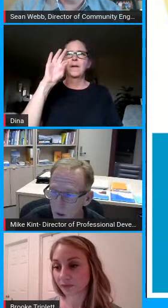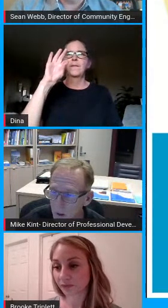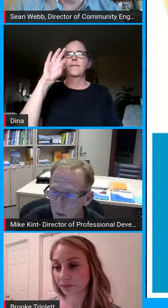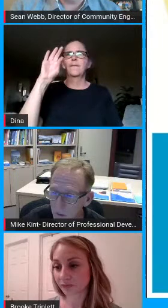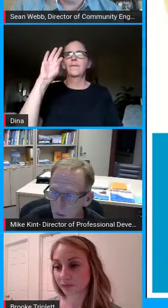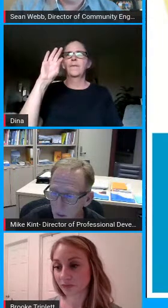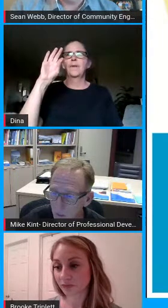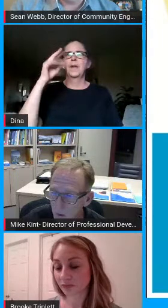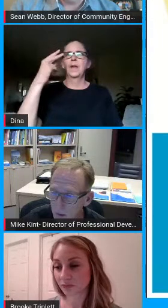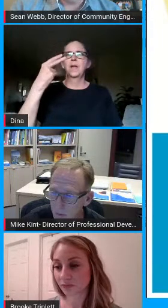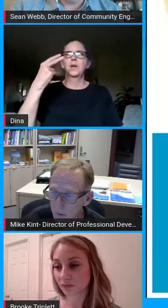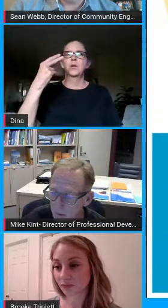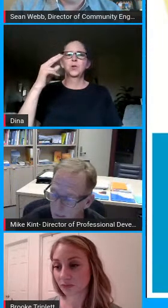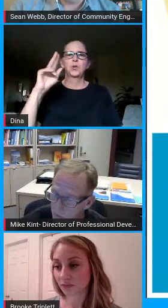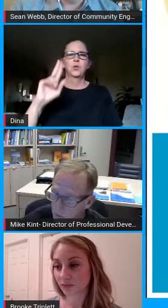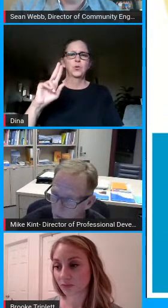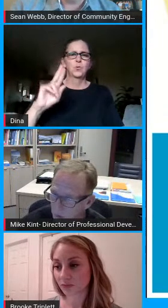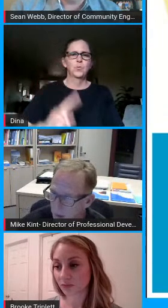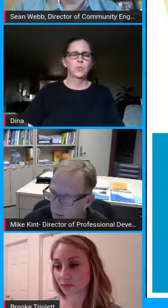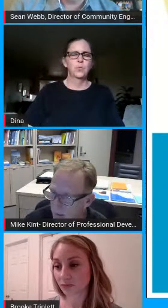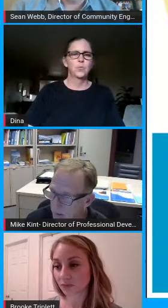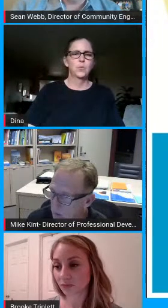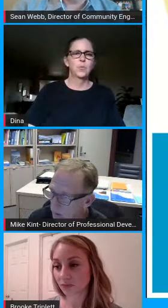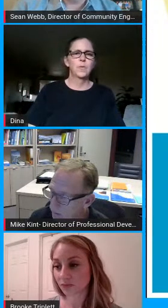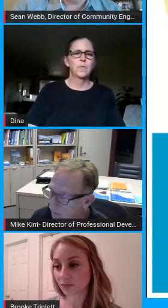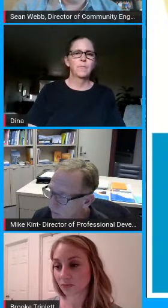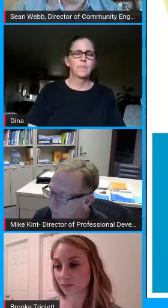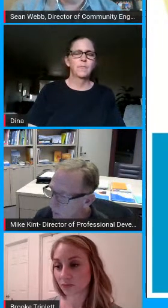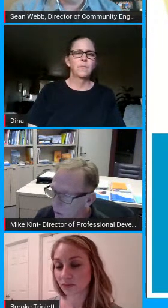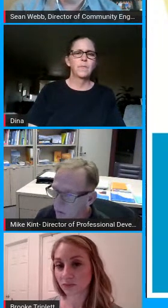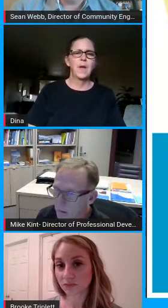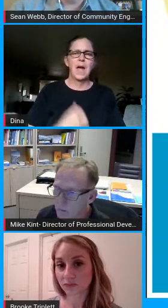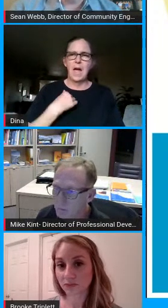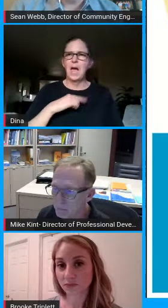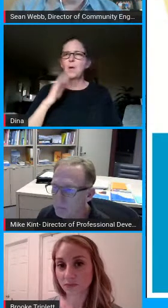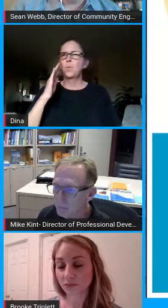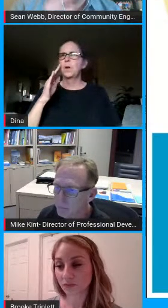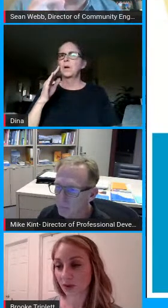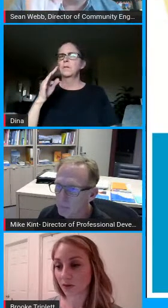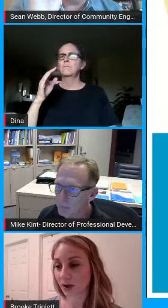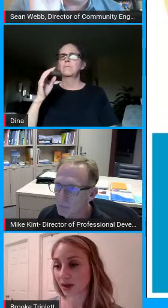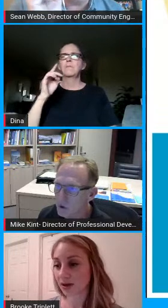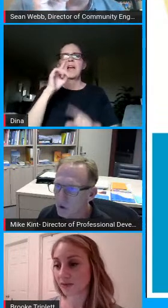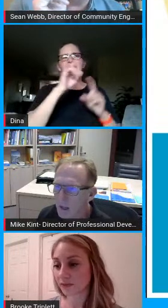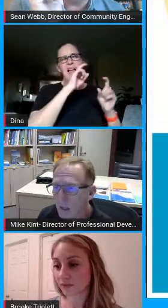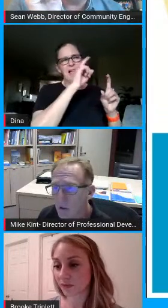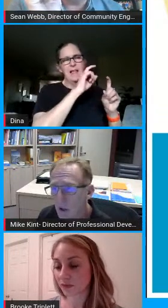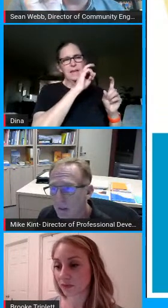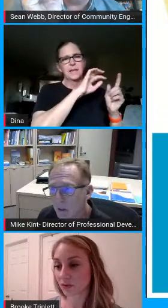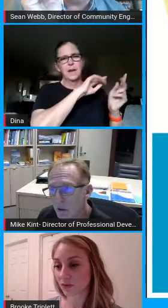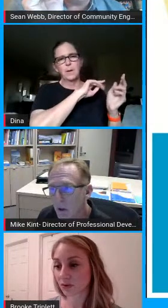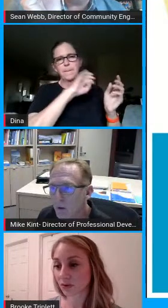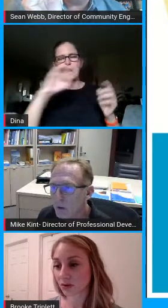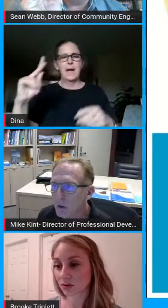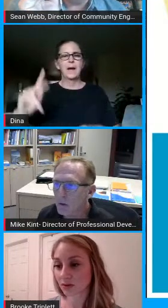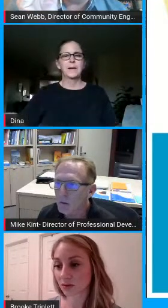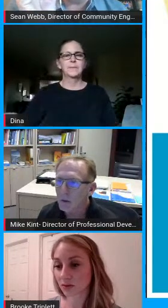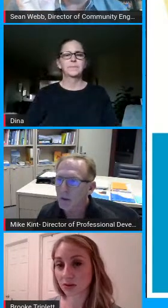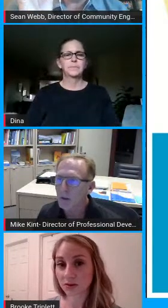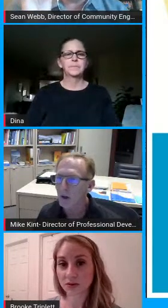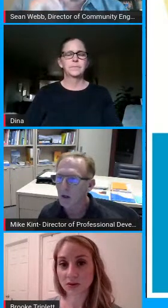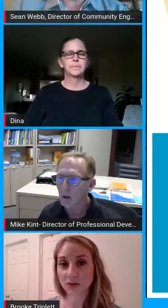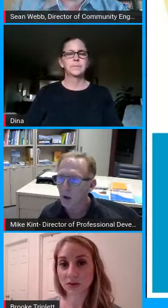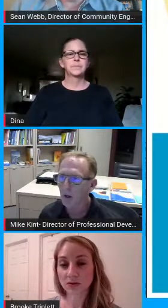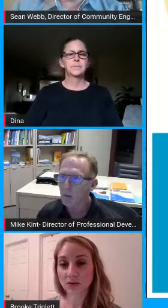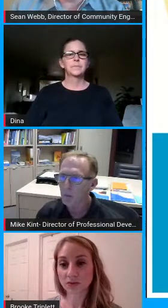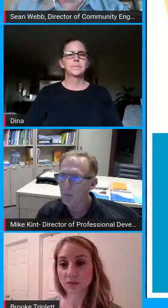list and i will get the answer to that and uh we'll post that so i i could definitely let you know do you know